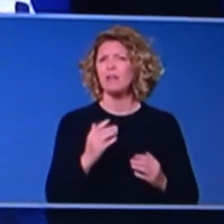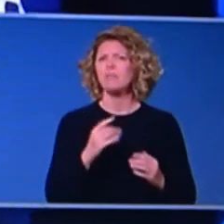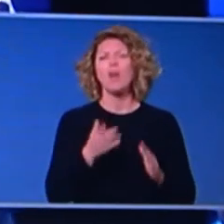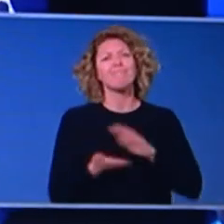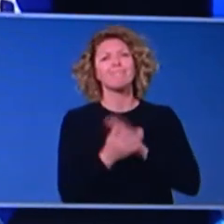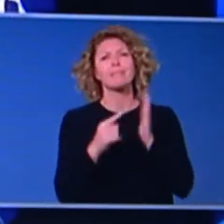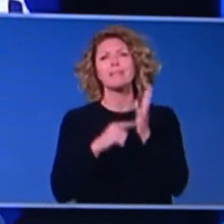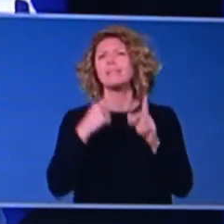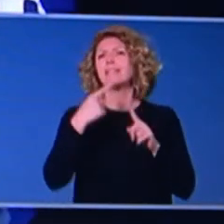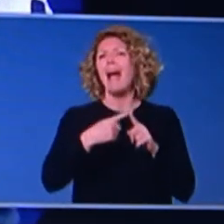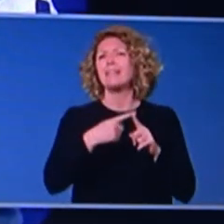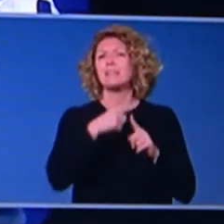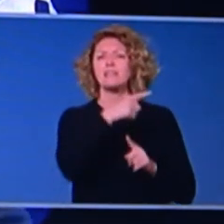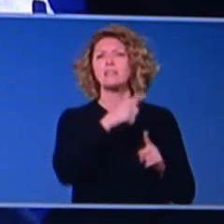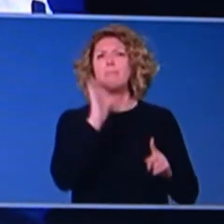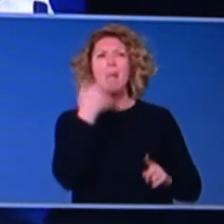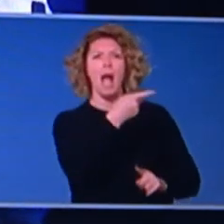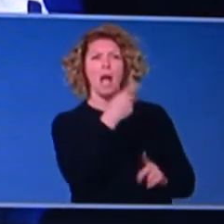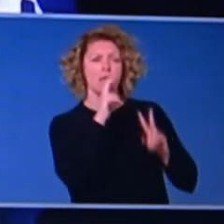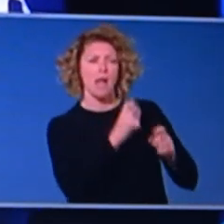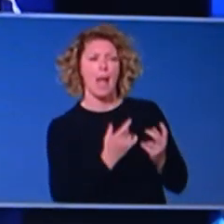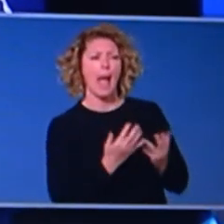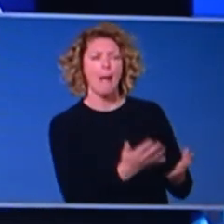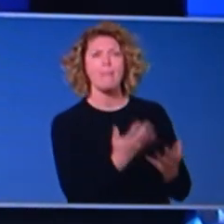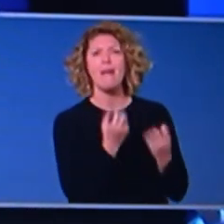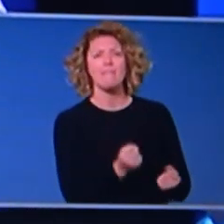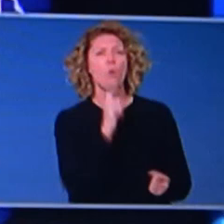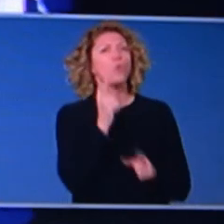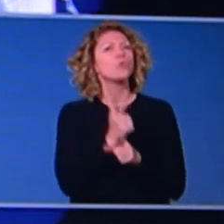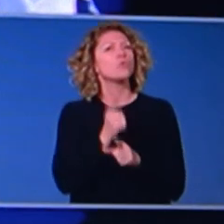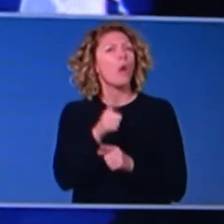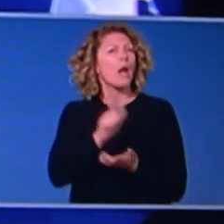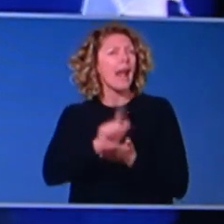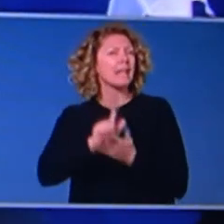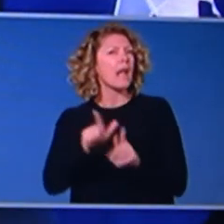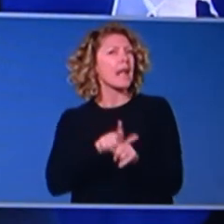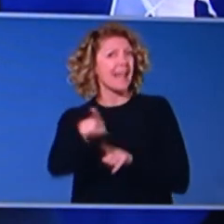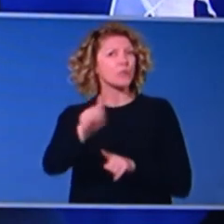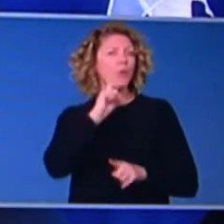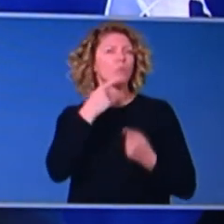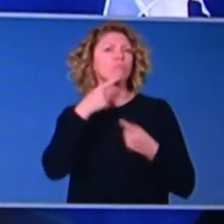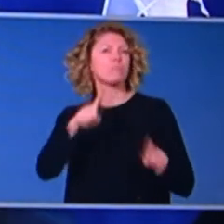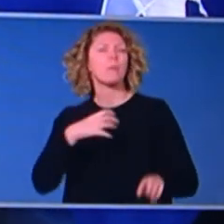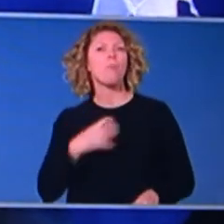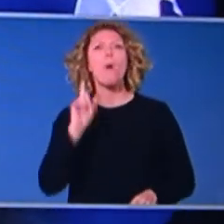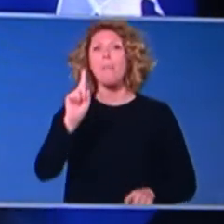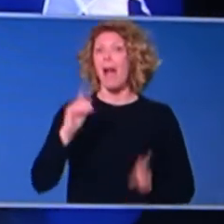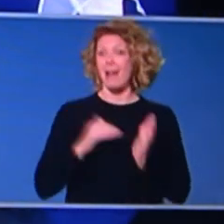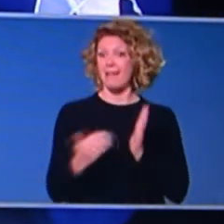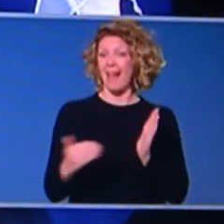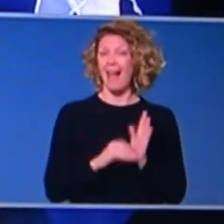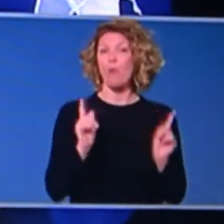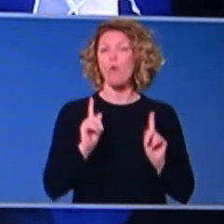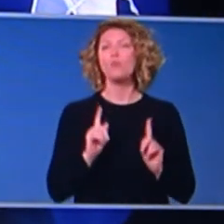I'm not in a position to give you that figure today, but the Treasurer will have a bit more to say about that, I understand, next week. And at, at this point, it is,